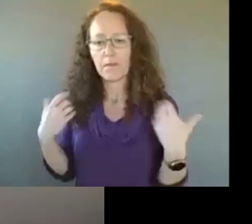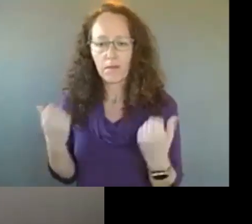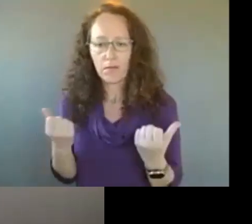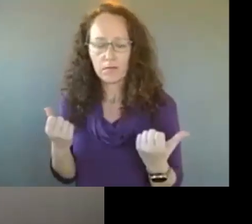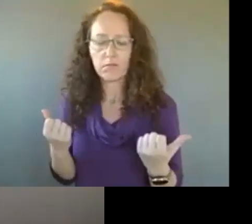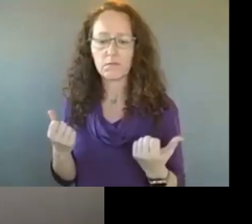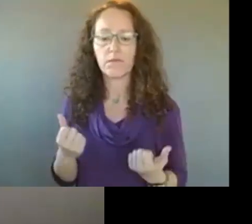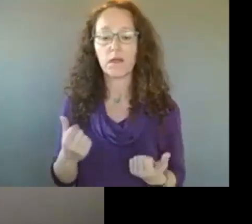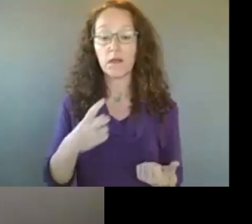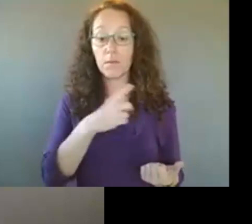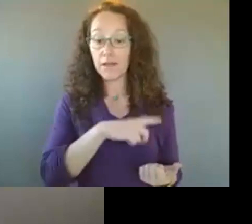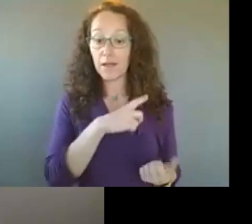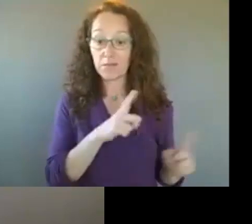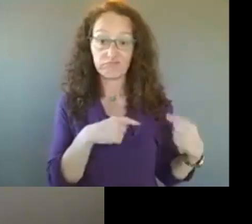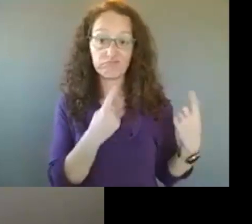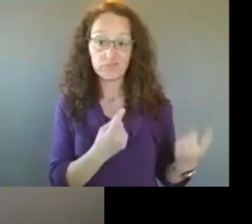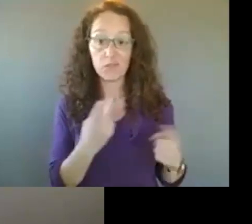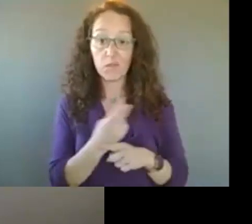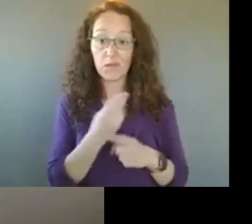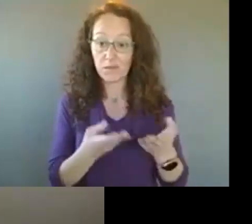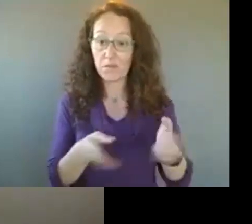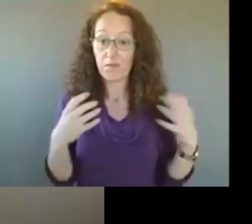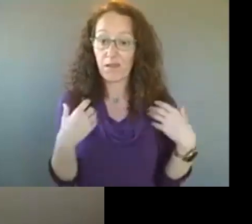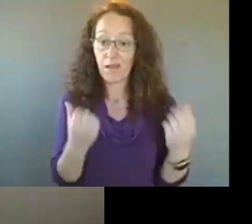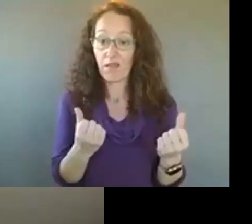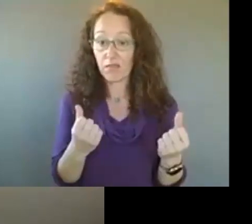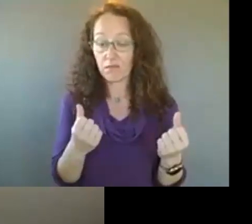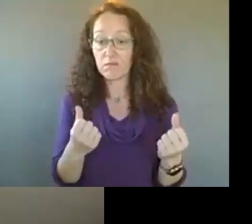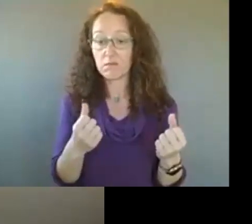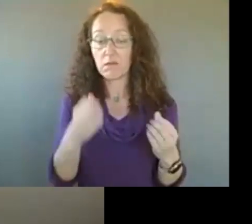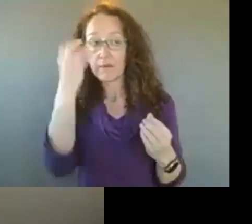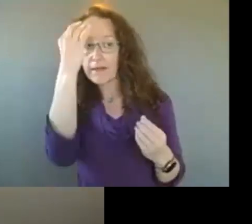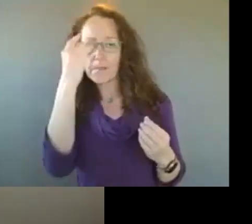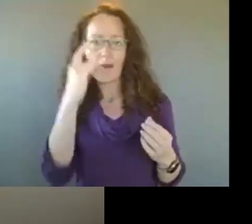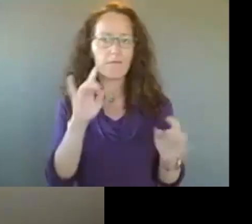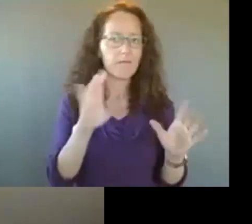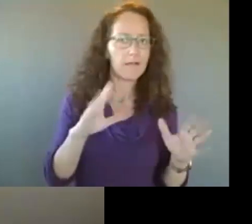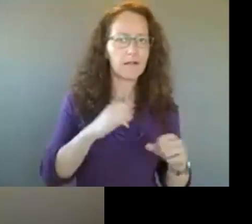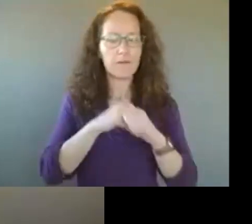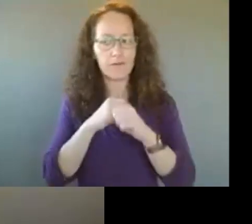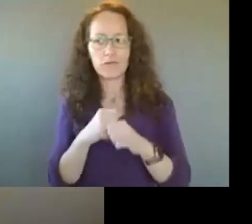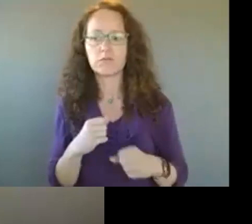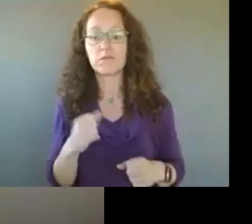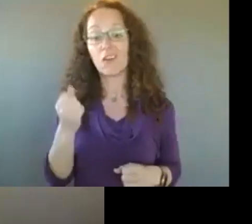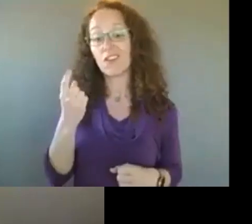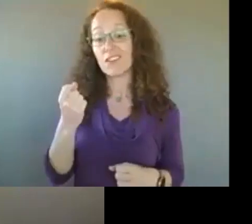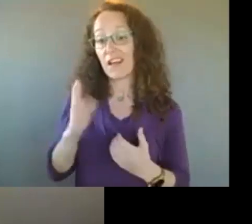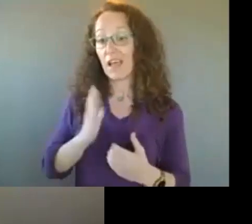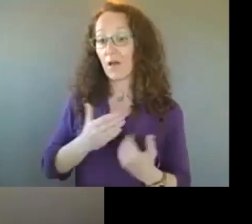been using the public health approach to think about violence prevention actually for some time. Although the office was developed in 2019,